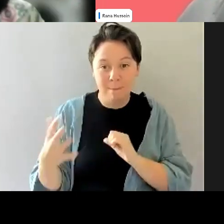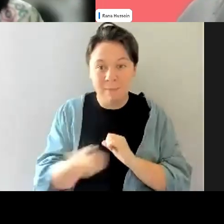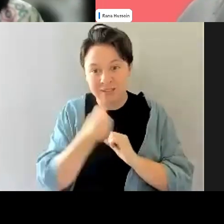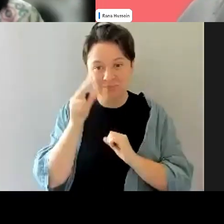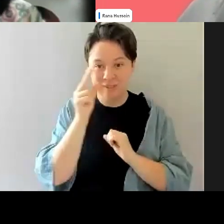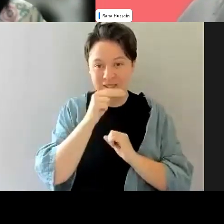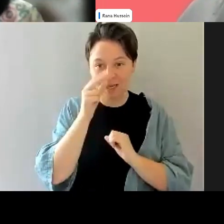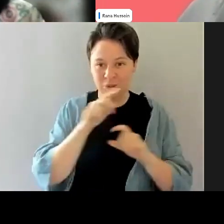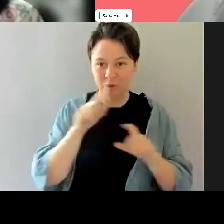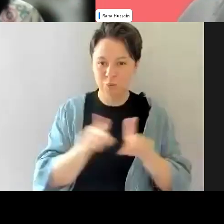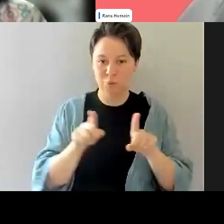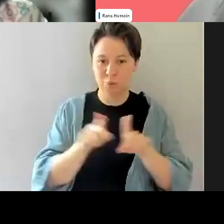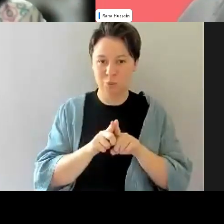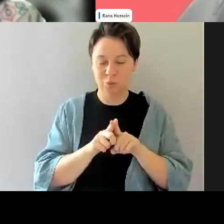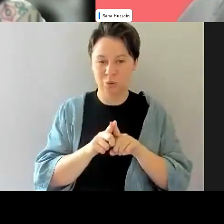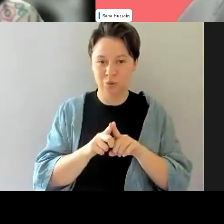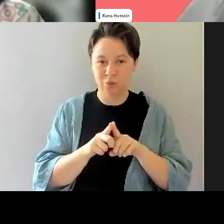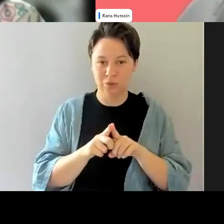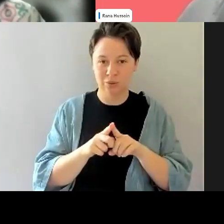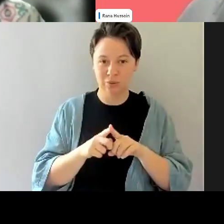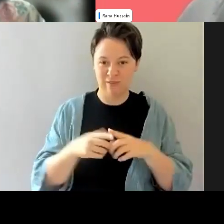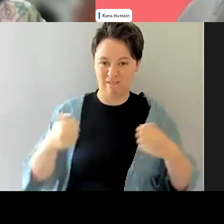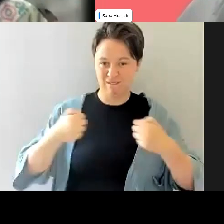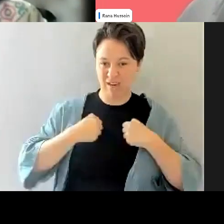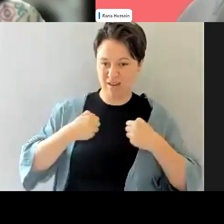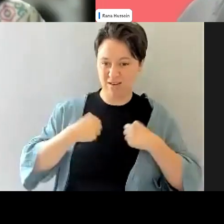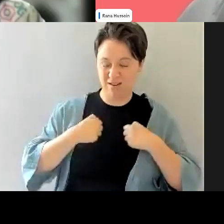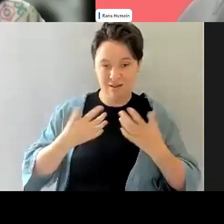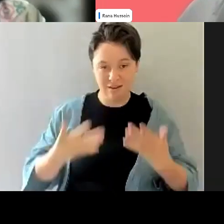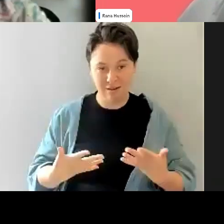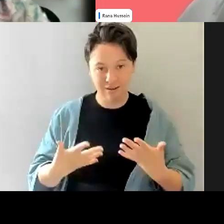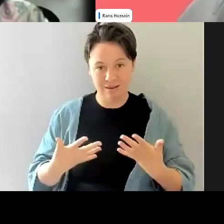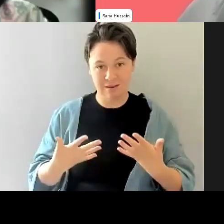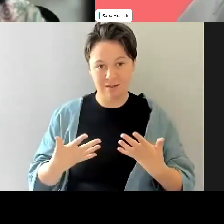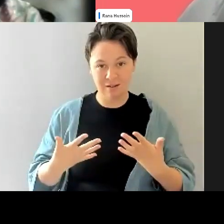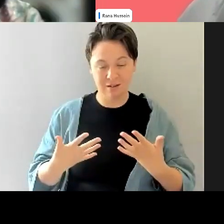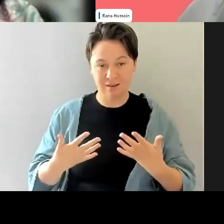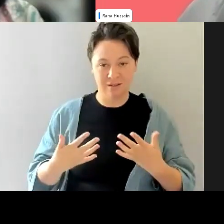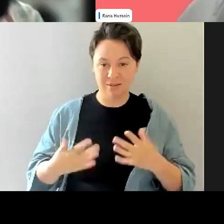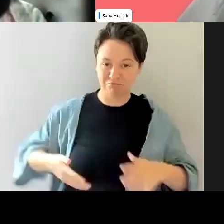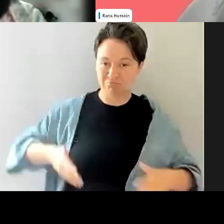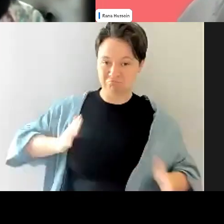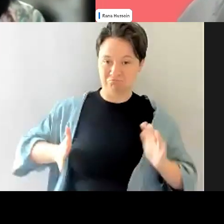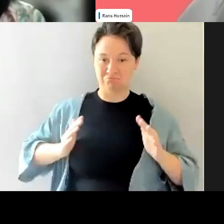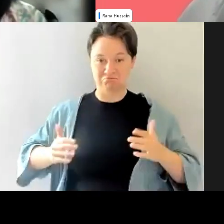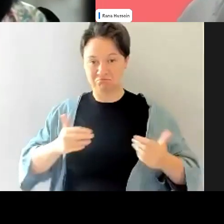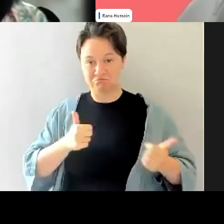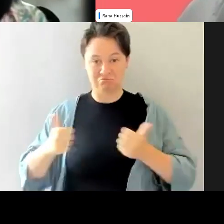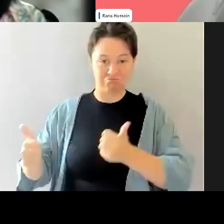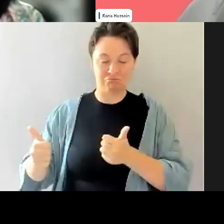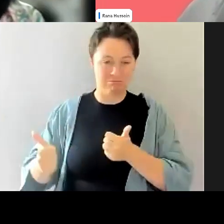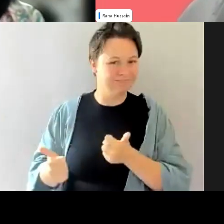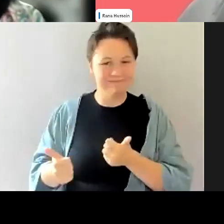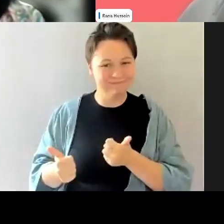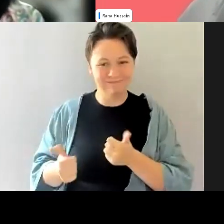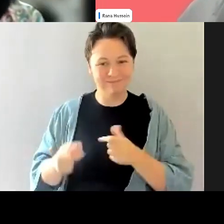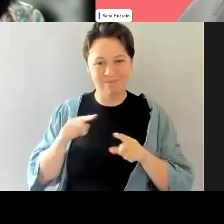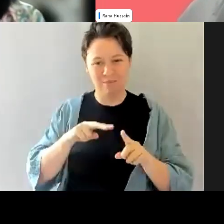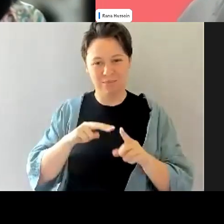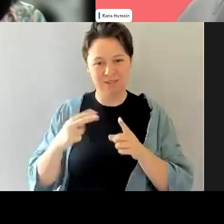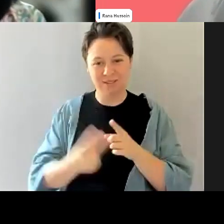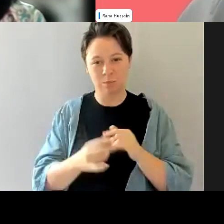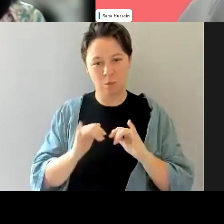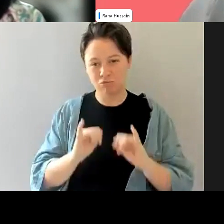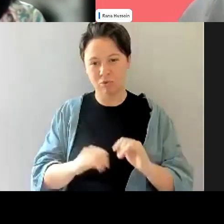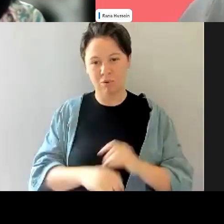able body, you know, not able to, you know, whatever, agile and everything. So it's, it's just that perception thing as well.